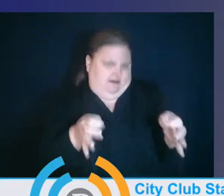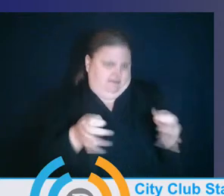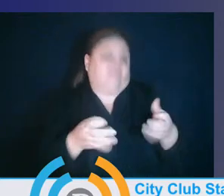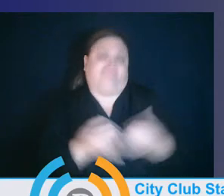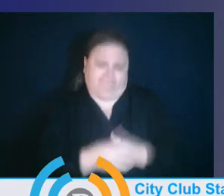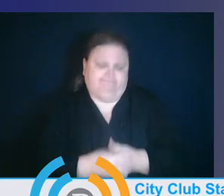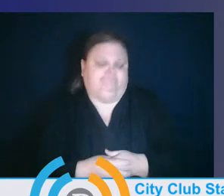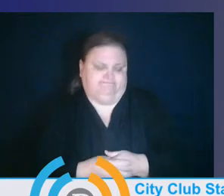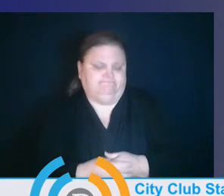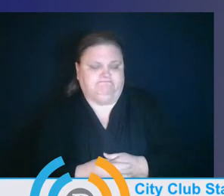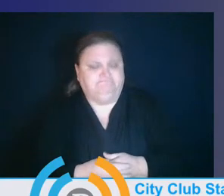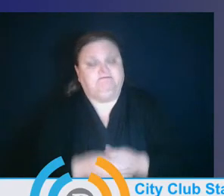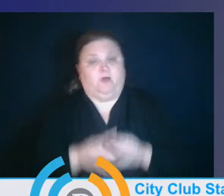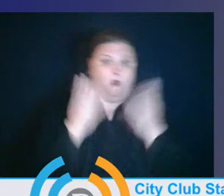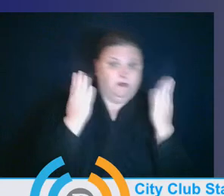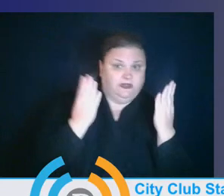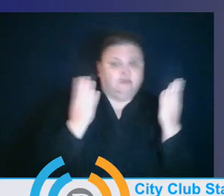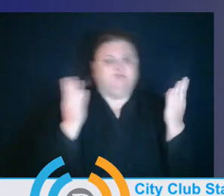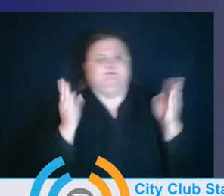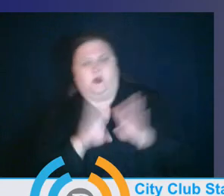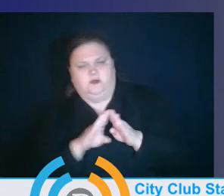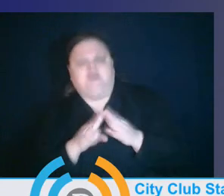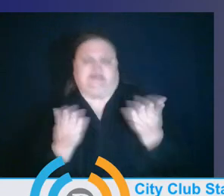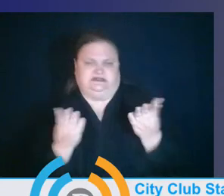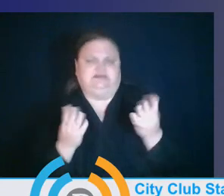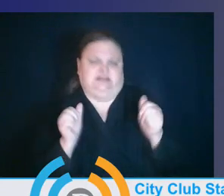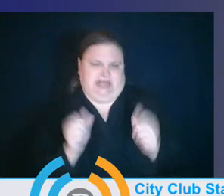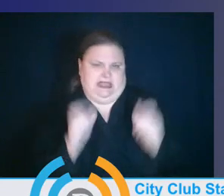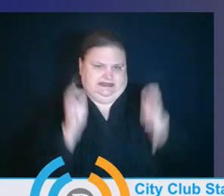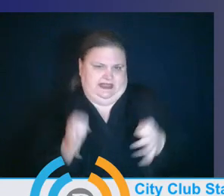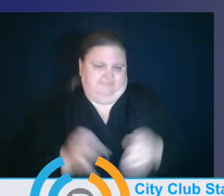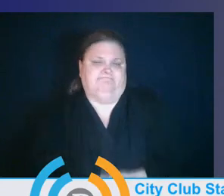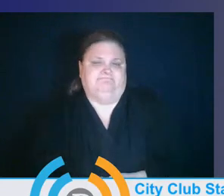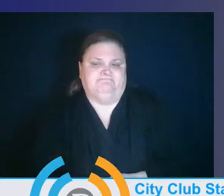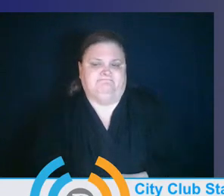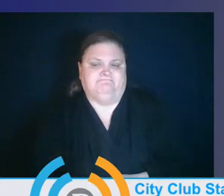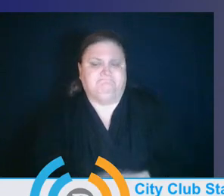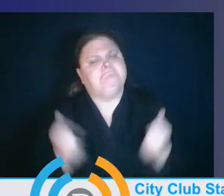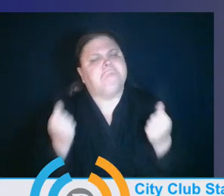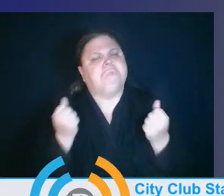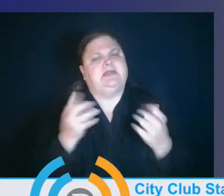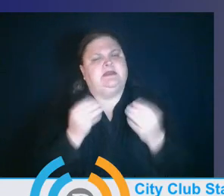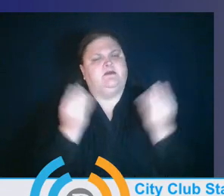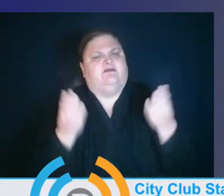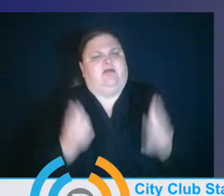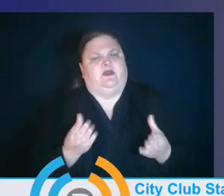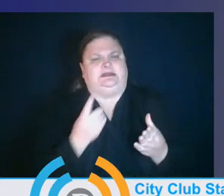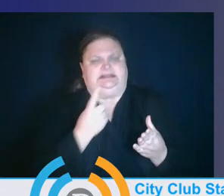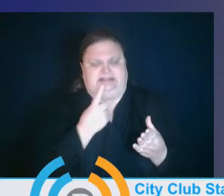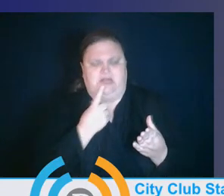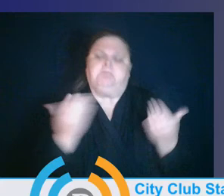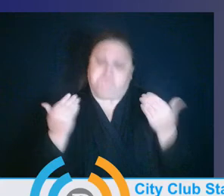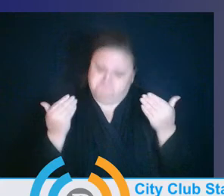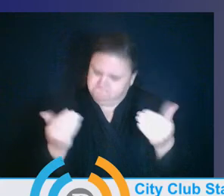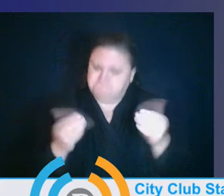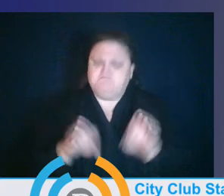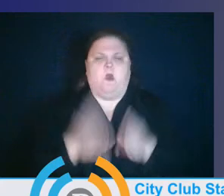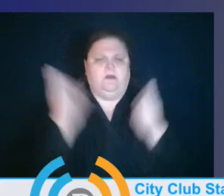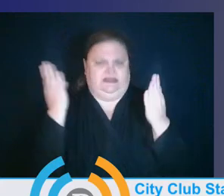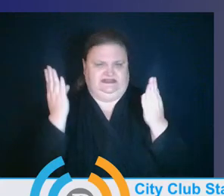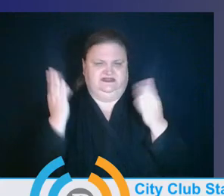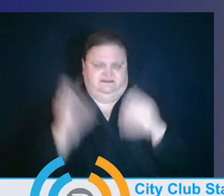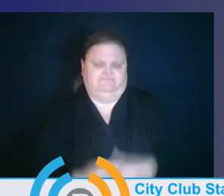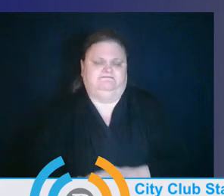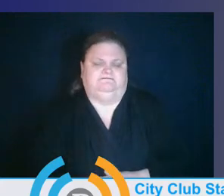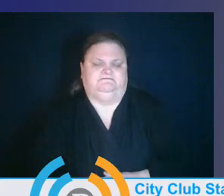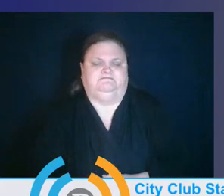to say open or close. When many providers made the decision to open, originally we